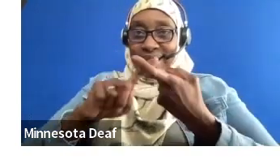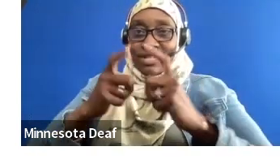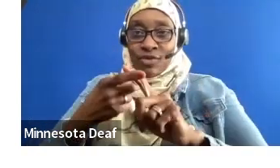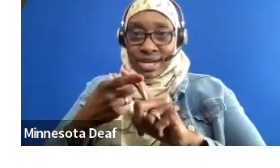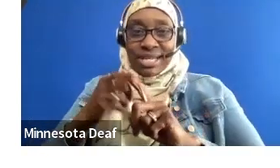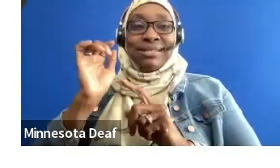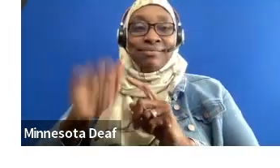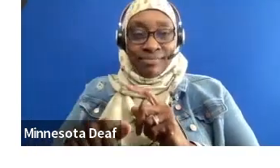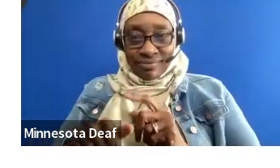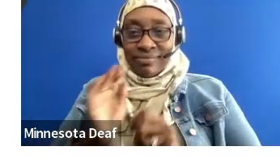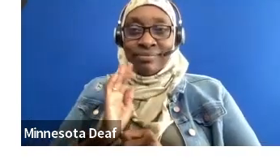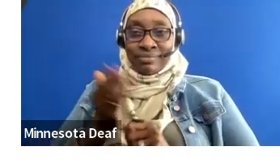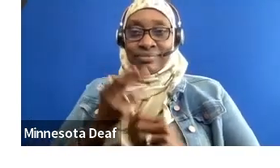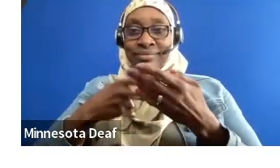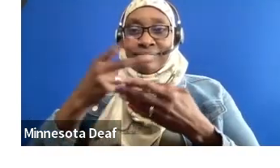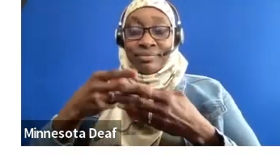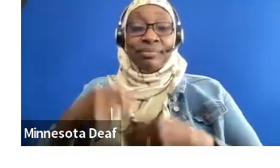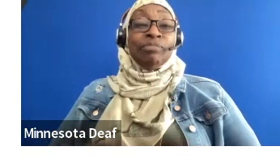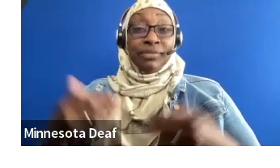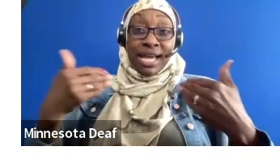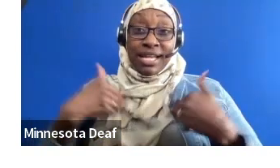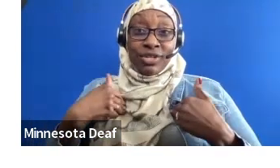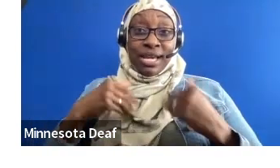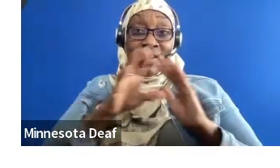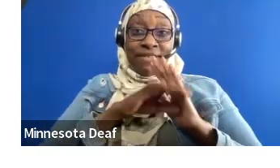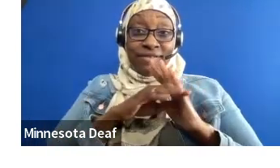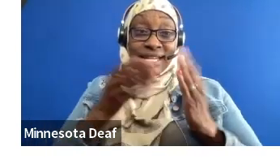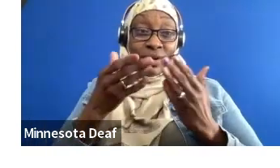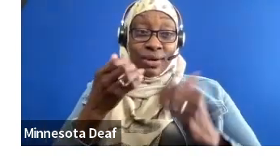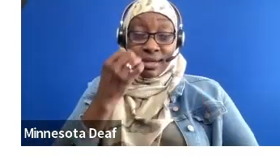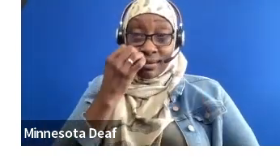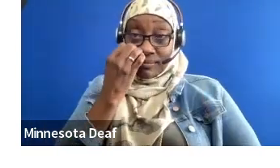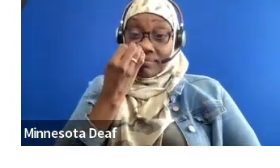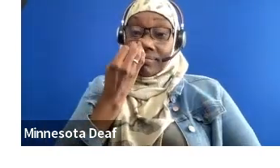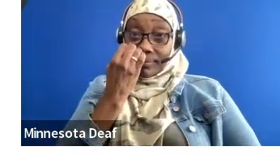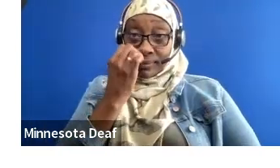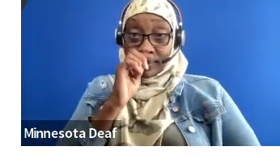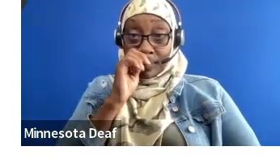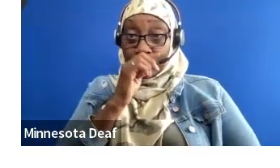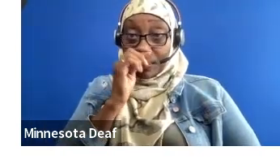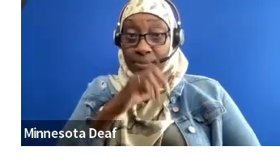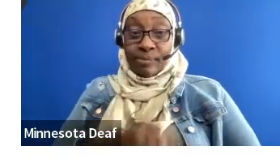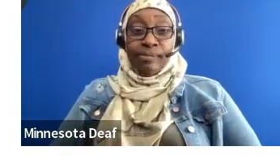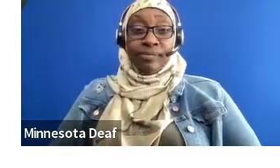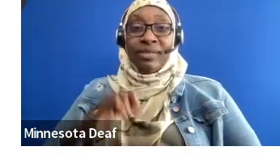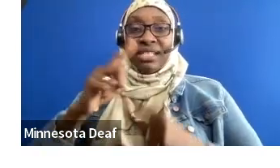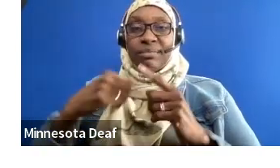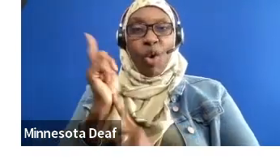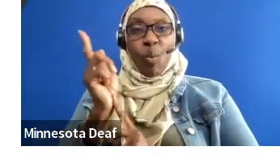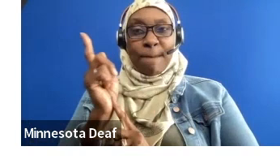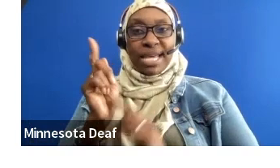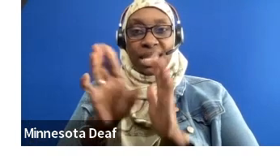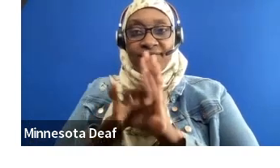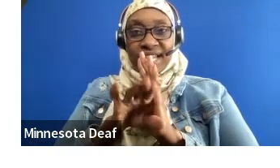I do have a video here. It's about a minute and a half. I'm going to play it. It just spotlights our